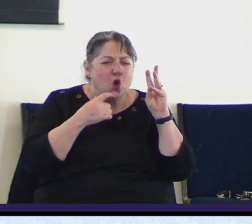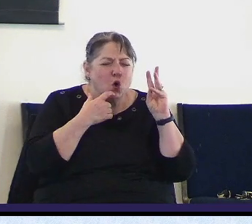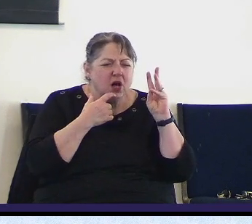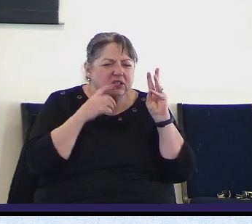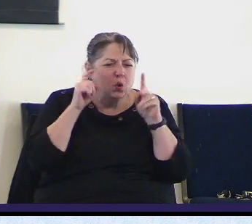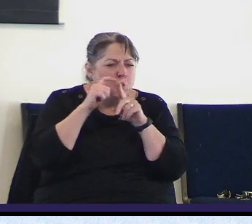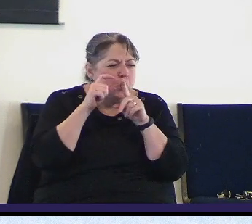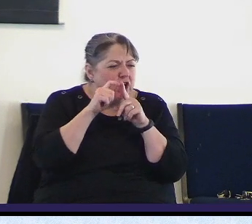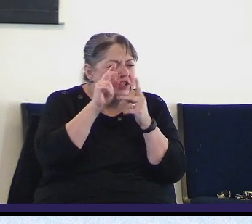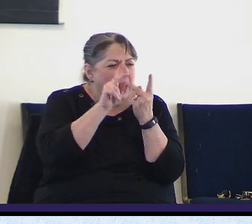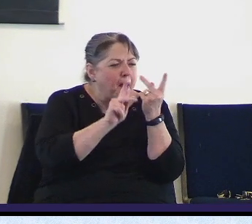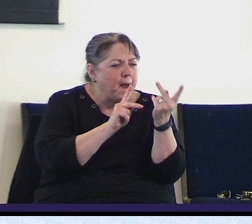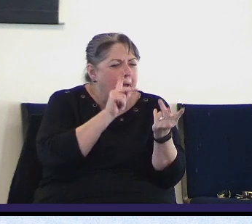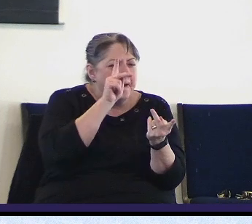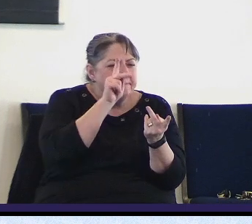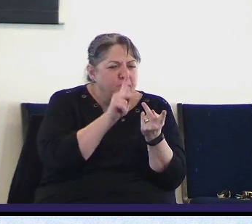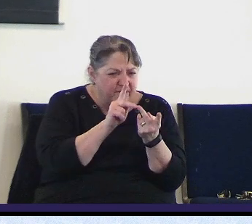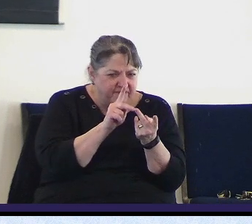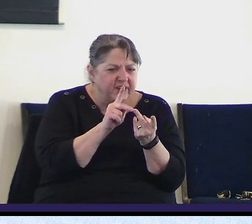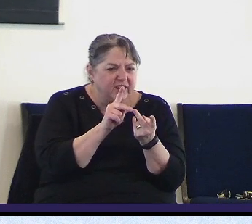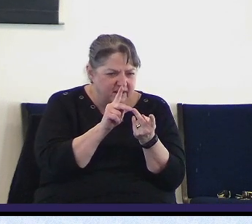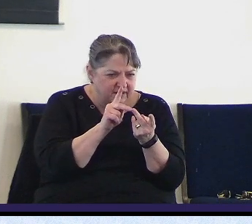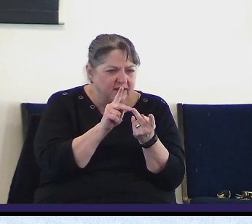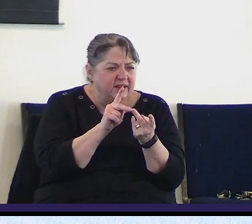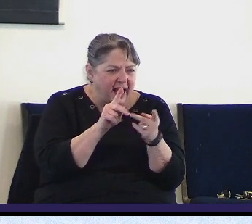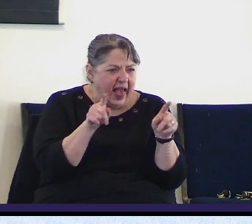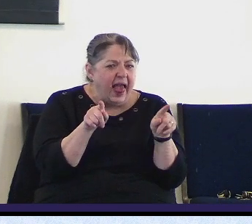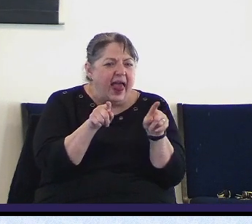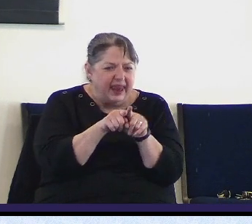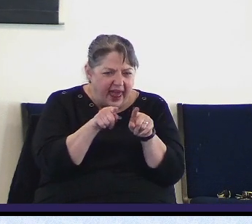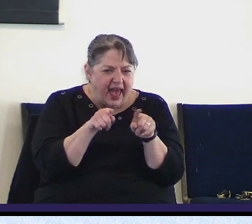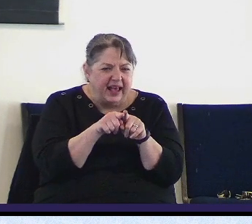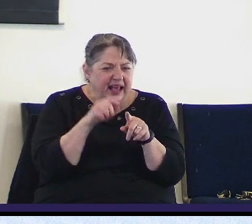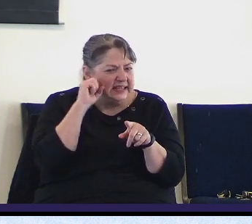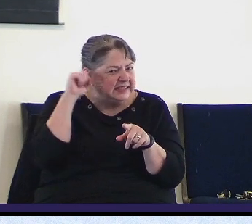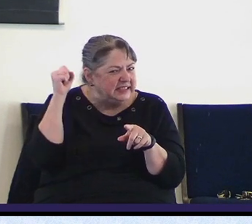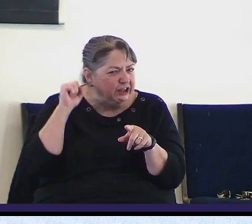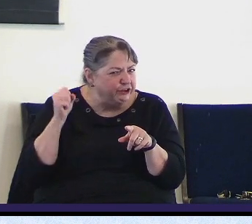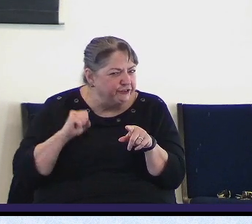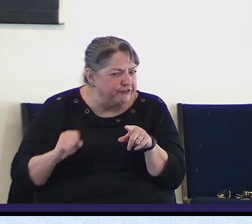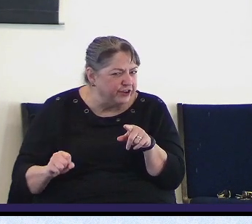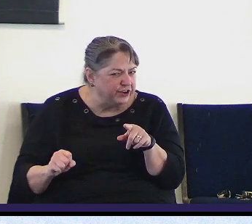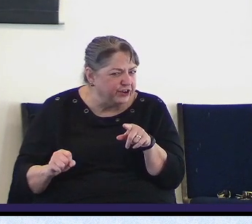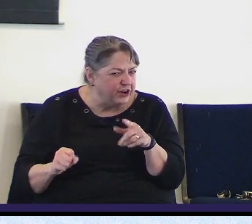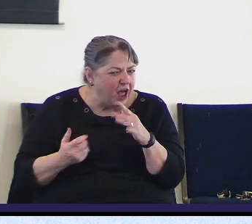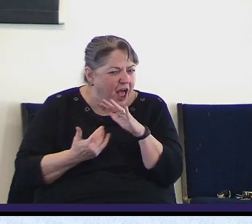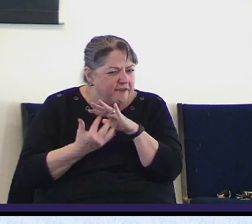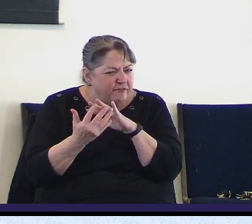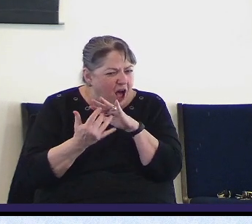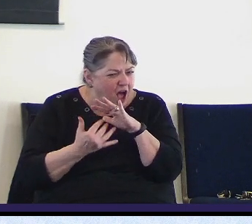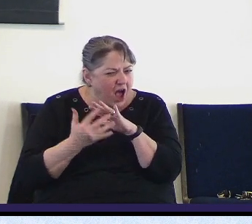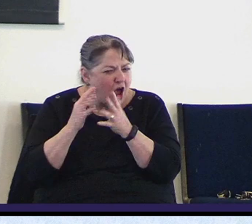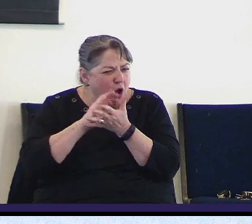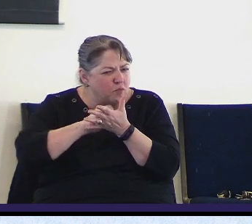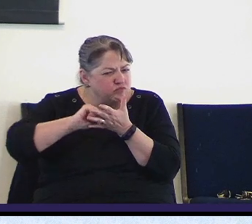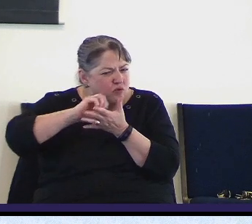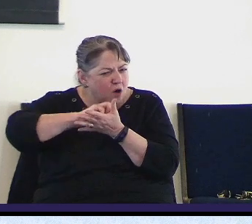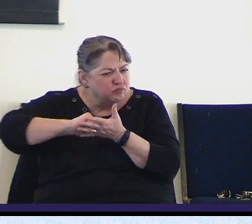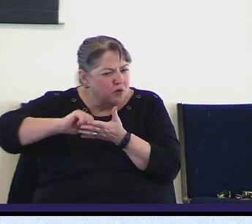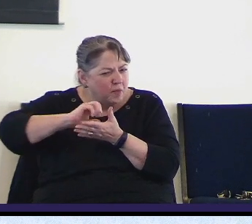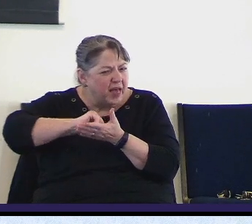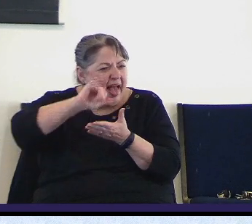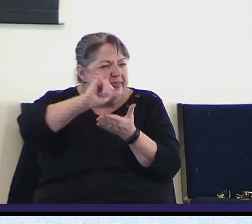like silver refined in a furnace of clay purified seven times over that would be the